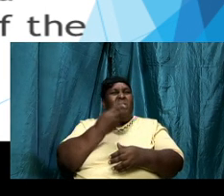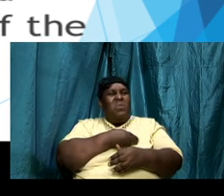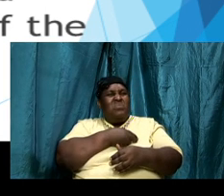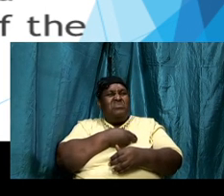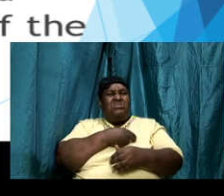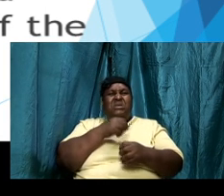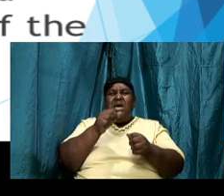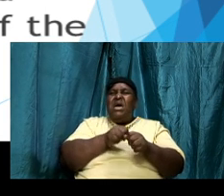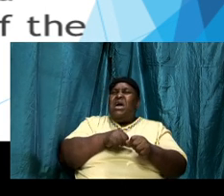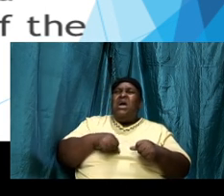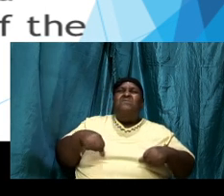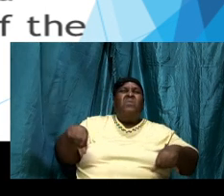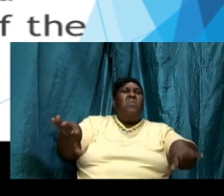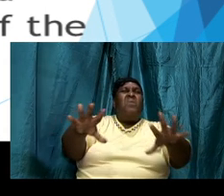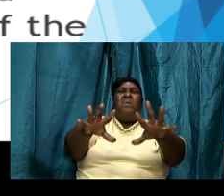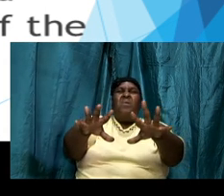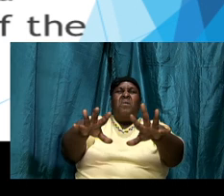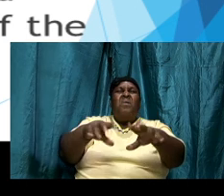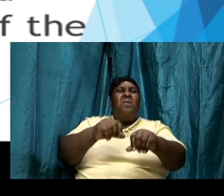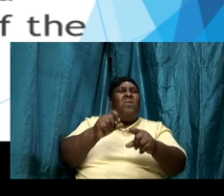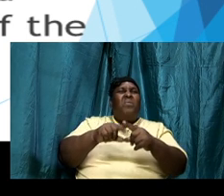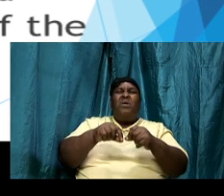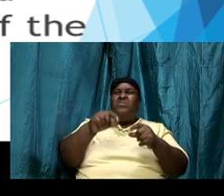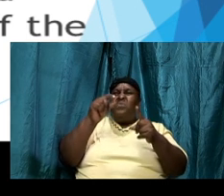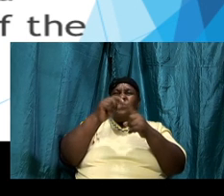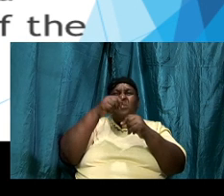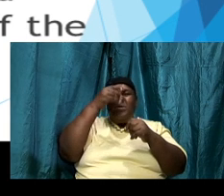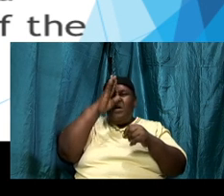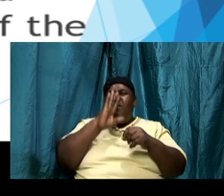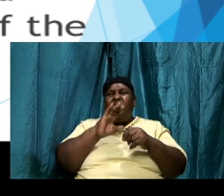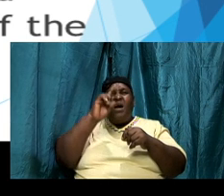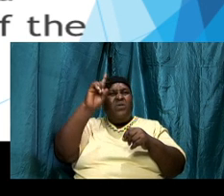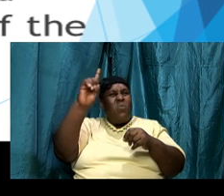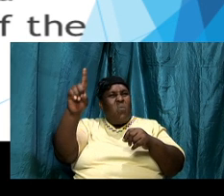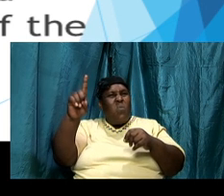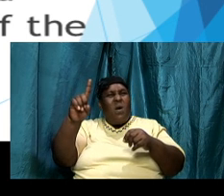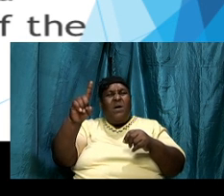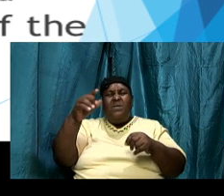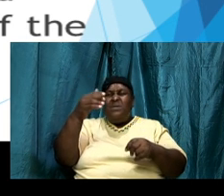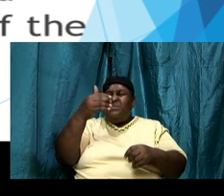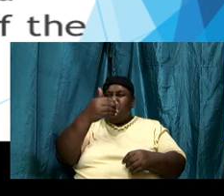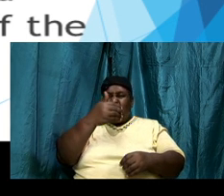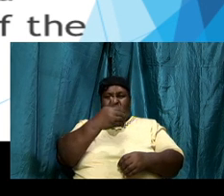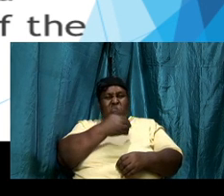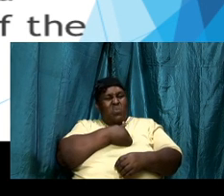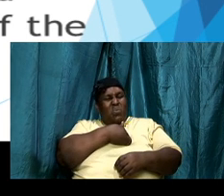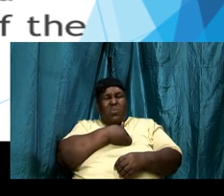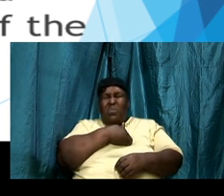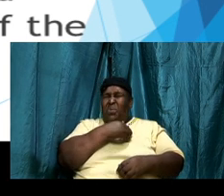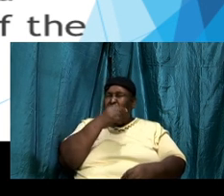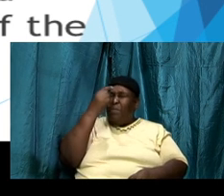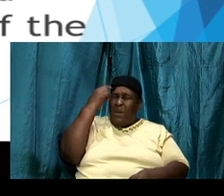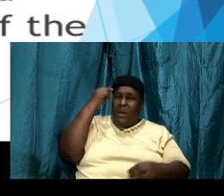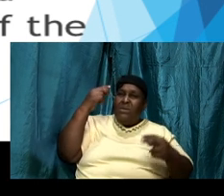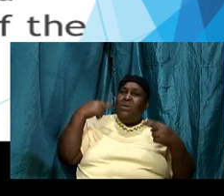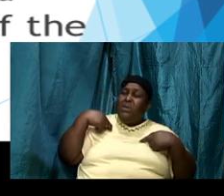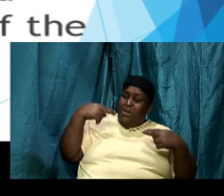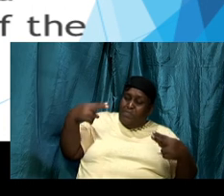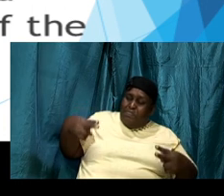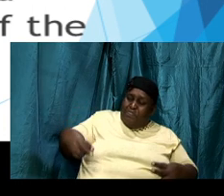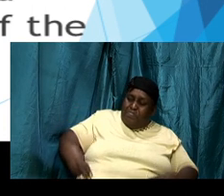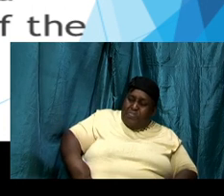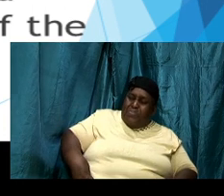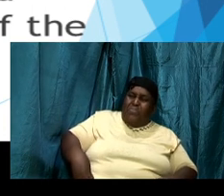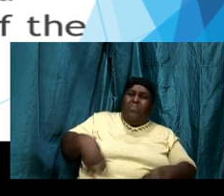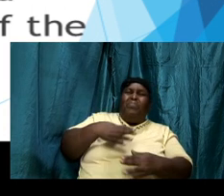is one with our being our spirit our soul yes our mind everything it is just